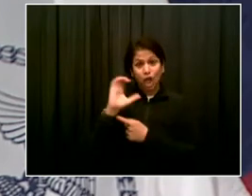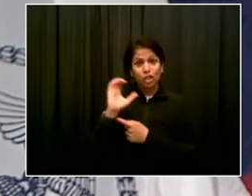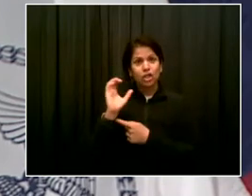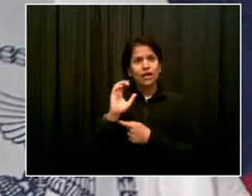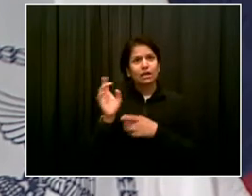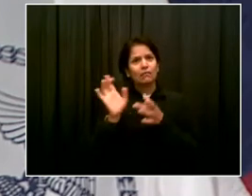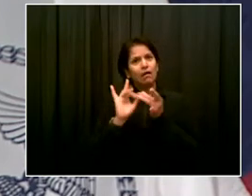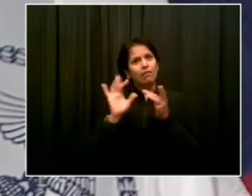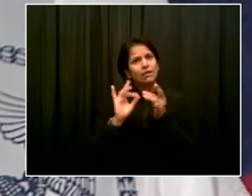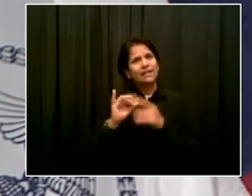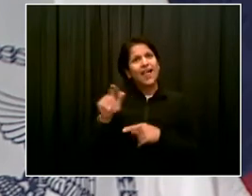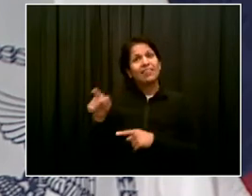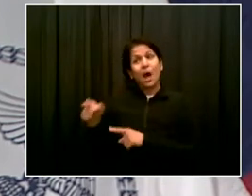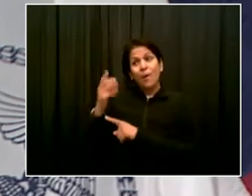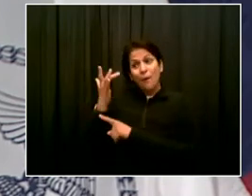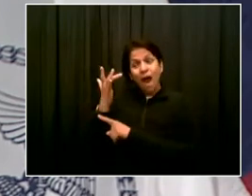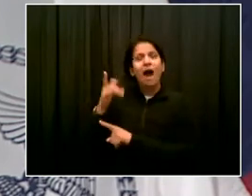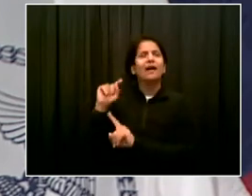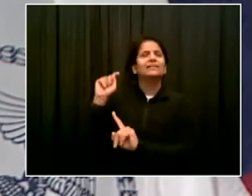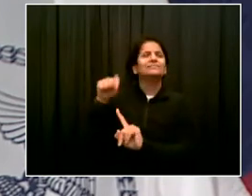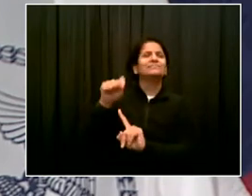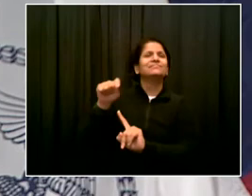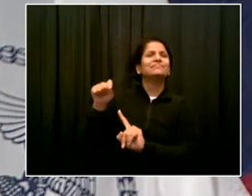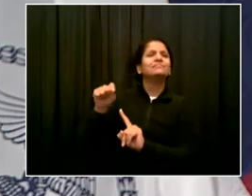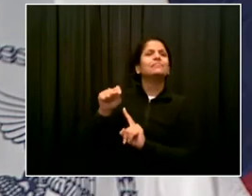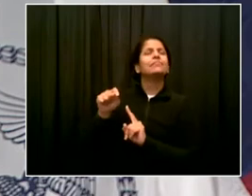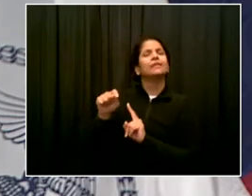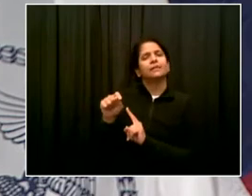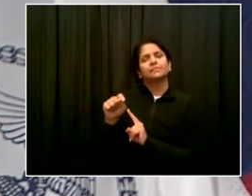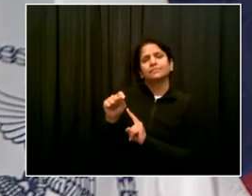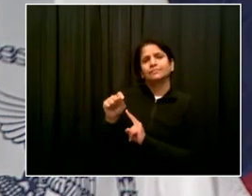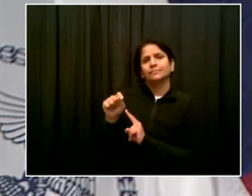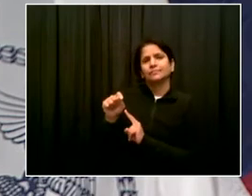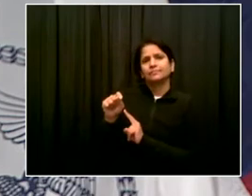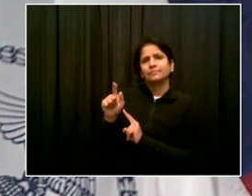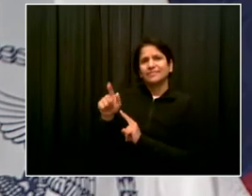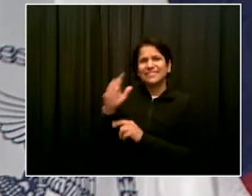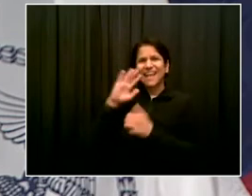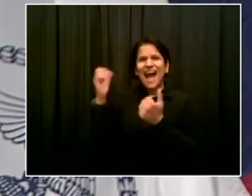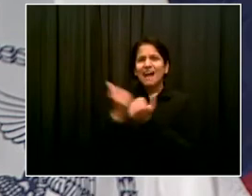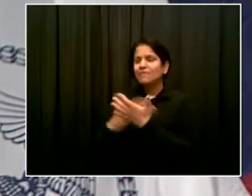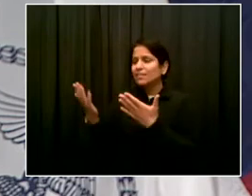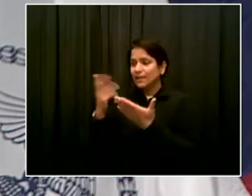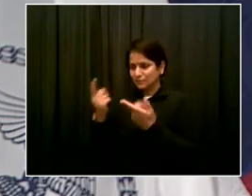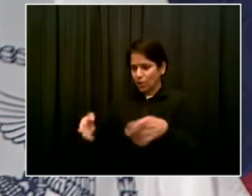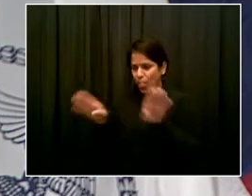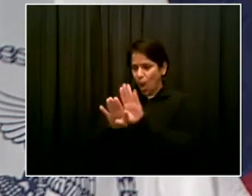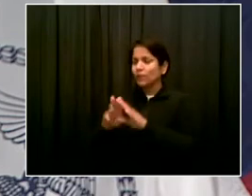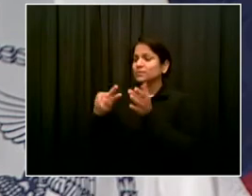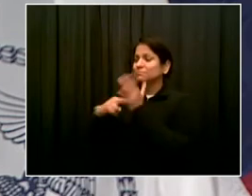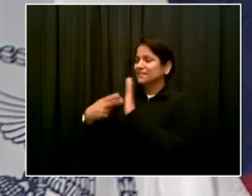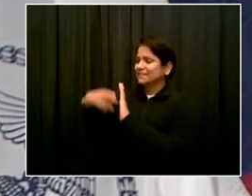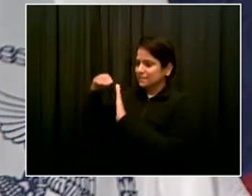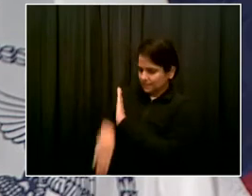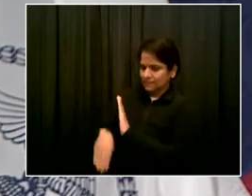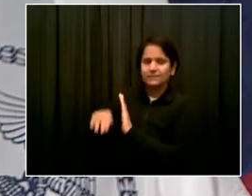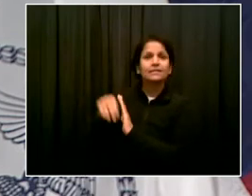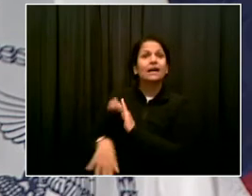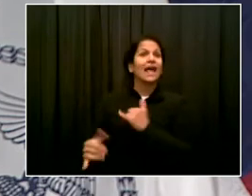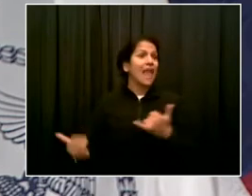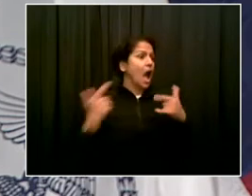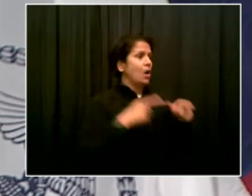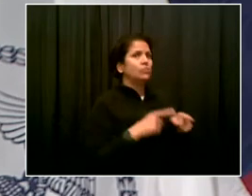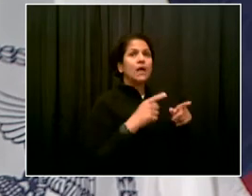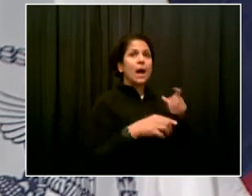vaccines and also that there was a lockdown. Maybe it was Dr. Katz who said that, that the lockdown was a